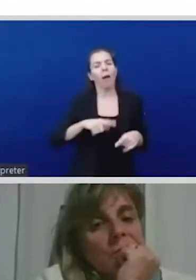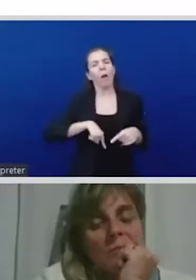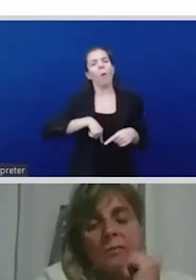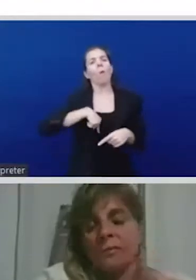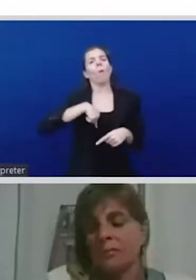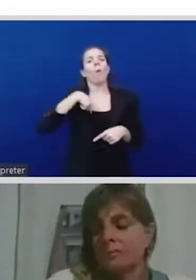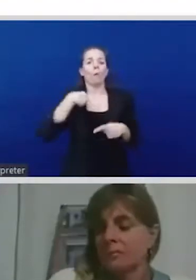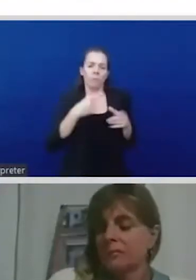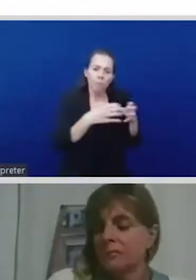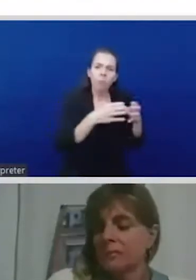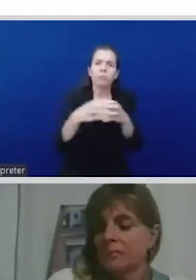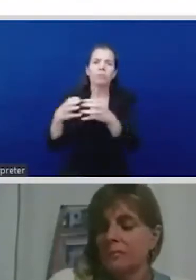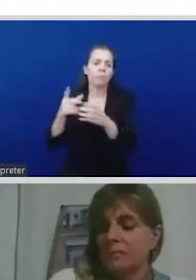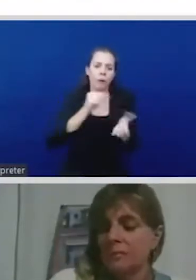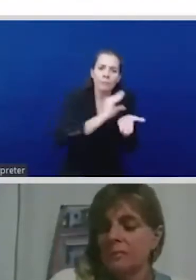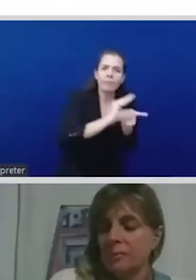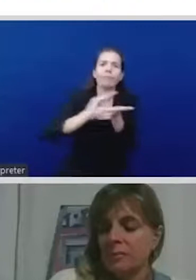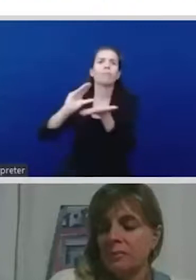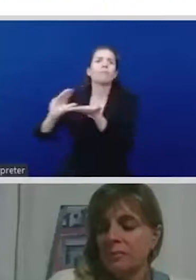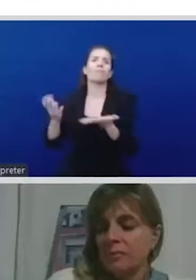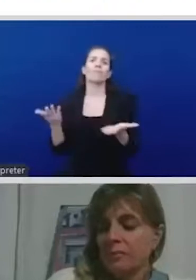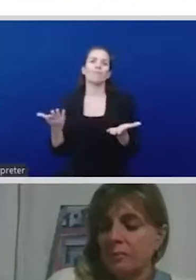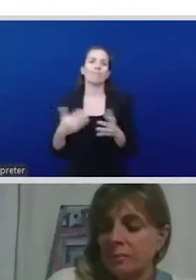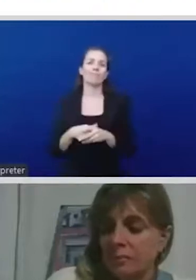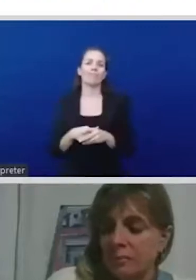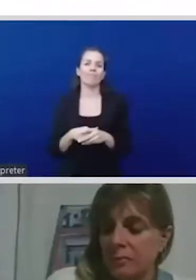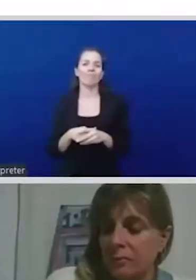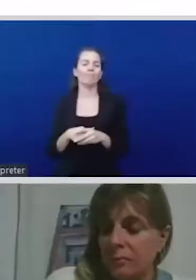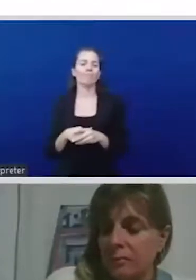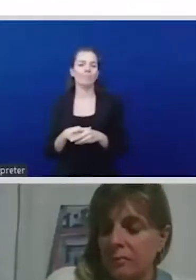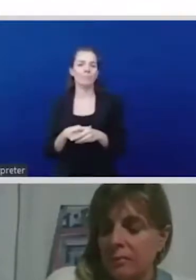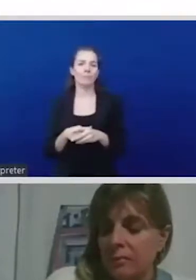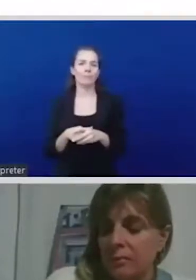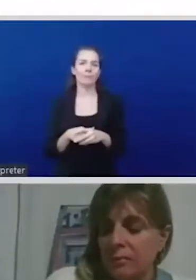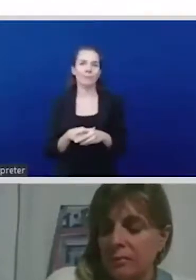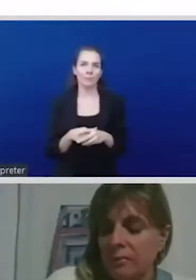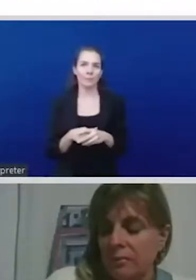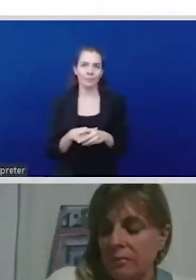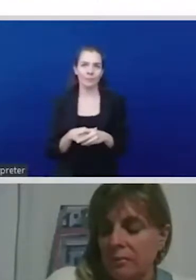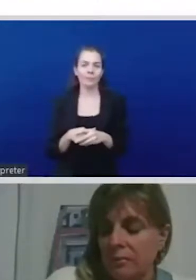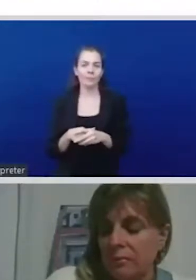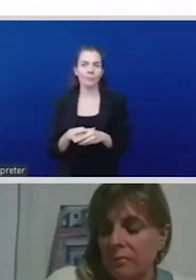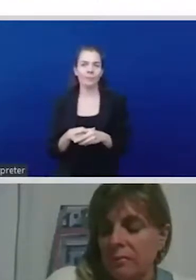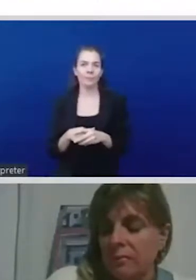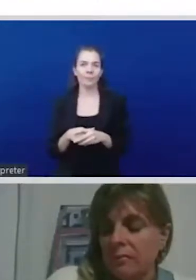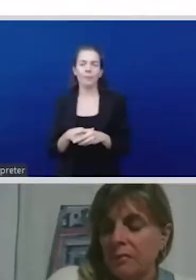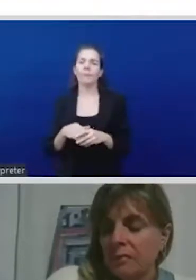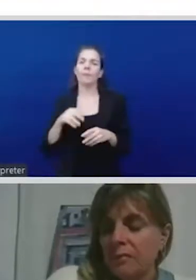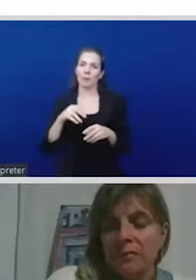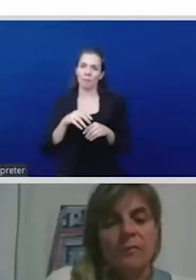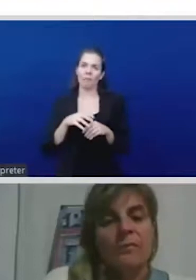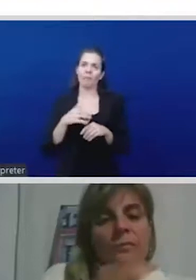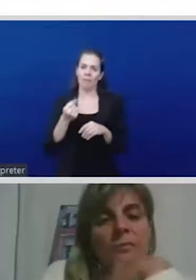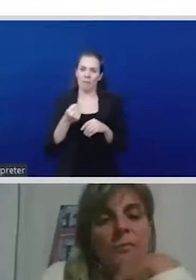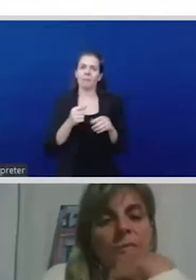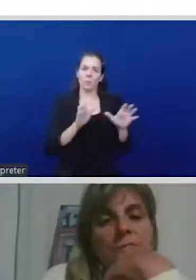convergence between different departments and different actors at play especially when you're looking at service provisioning at the local level